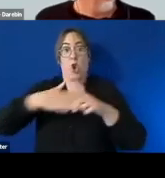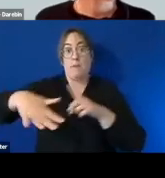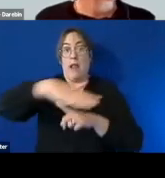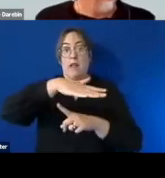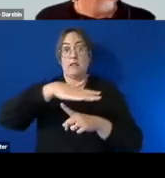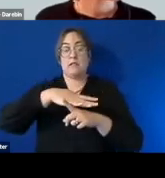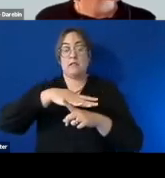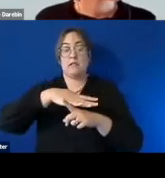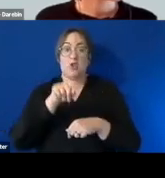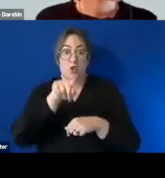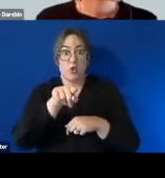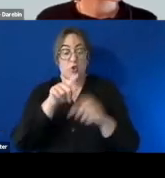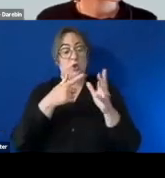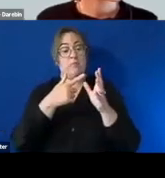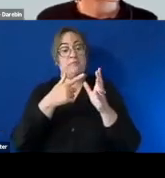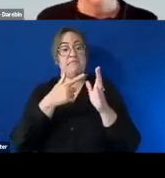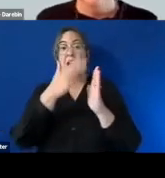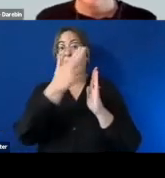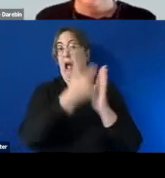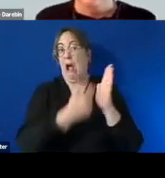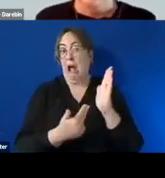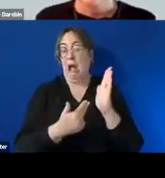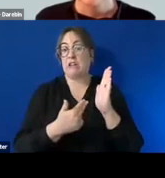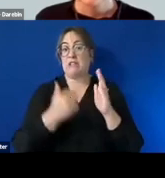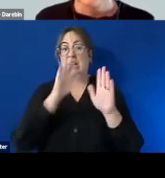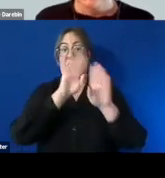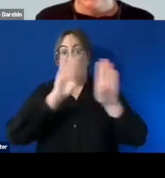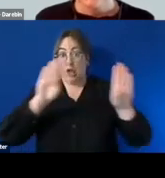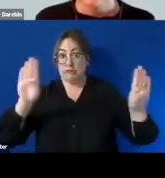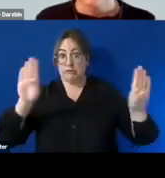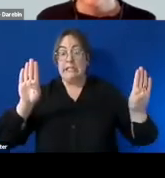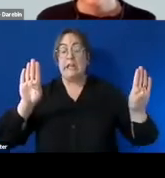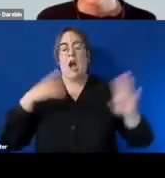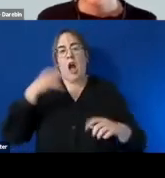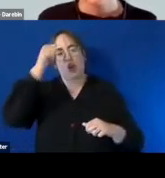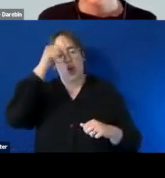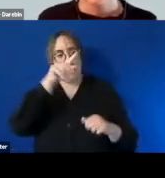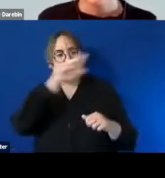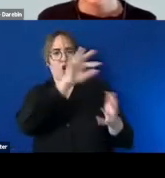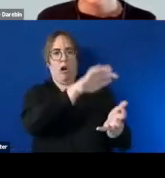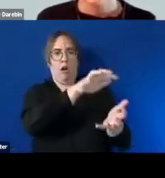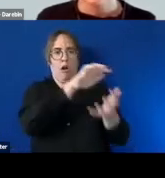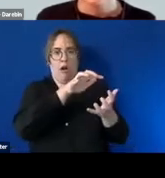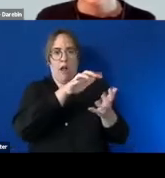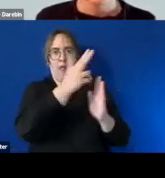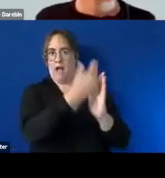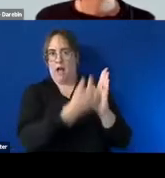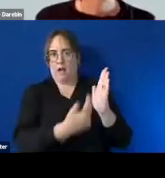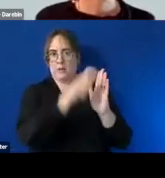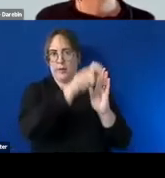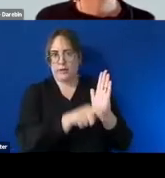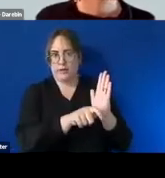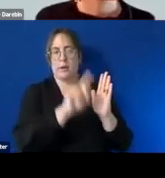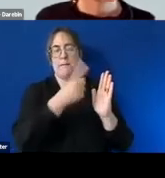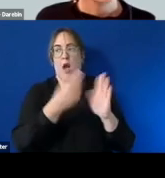it's not necessarily employing the artists although many of the artists are actually self-employed um but you're working every day uh with